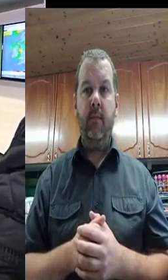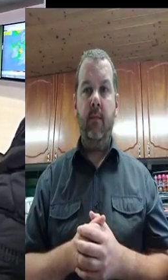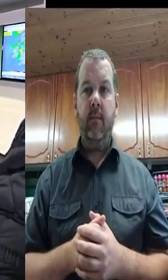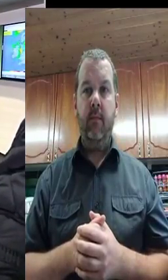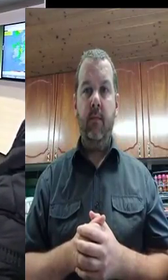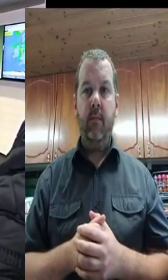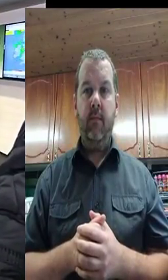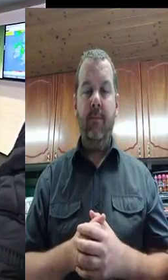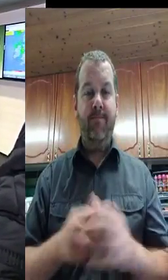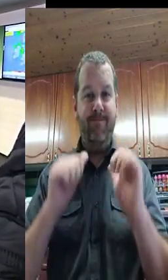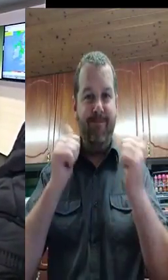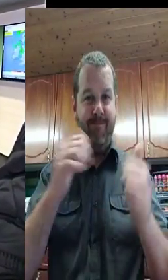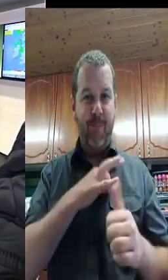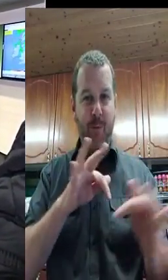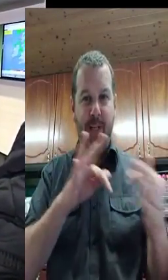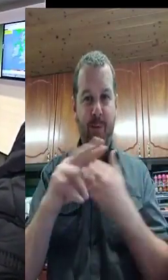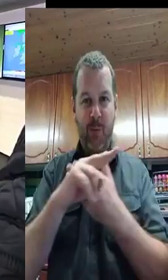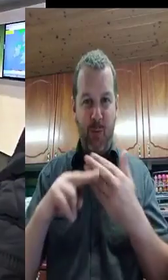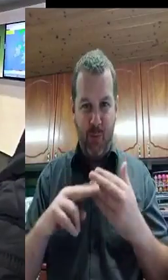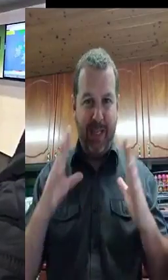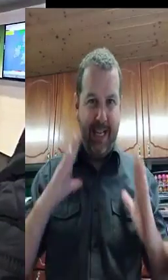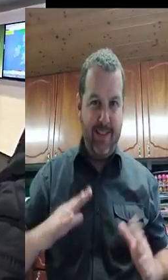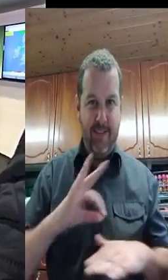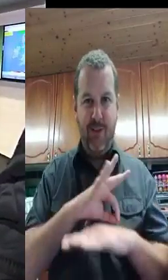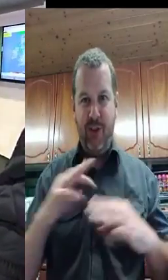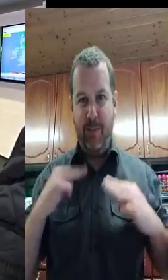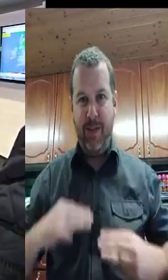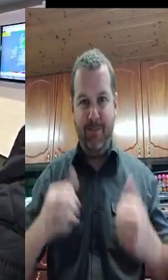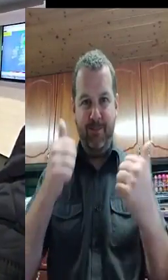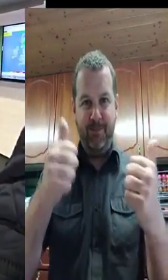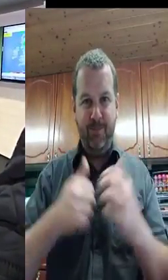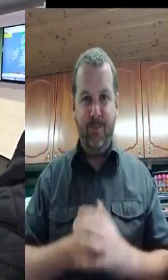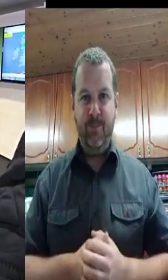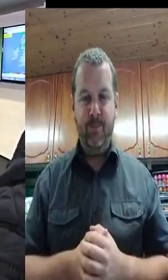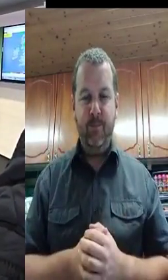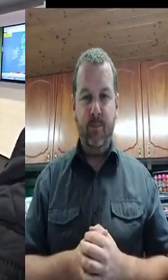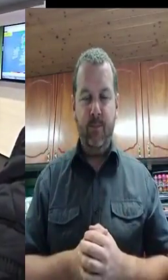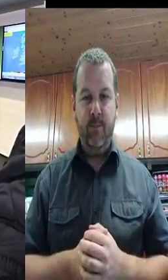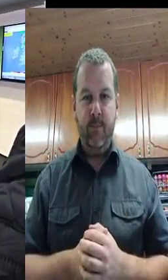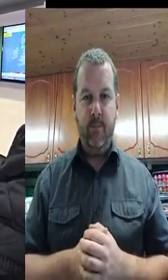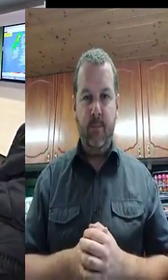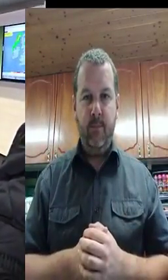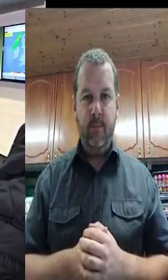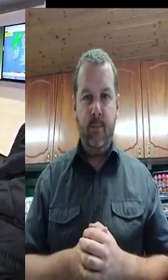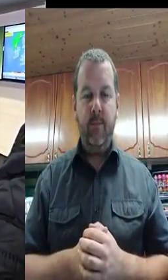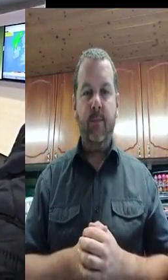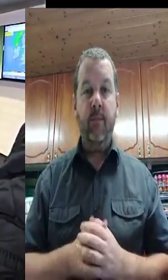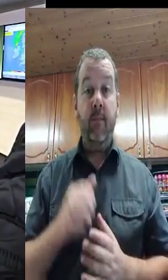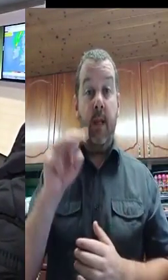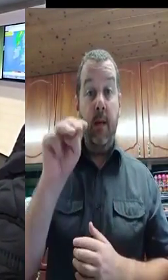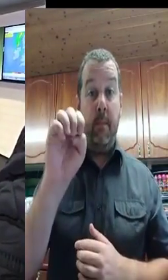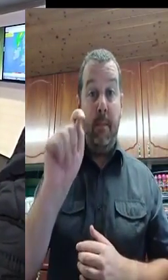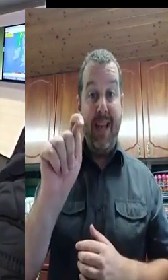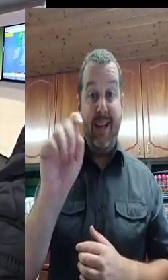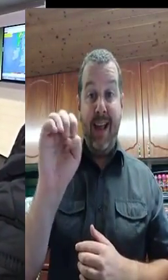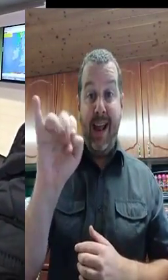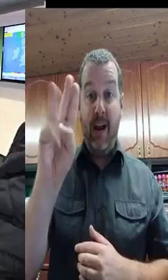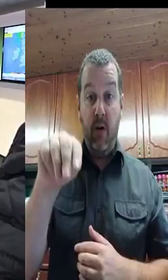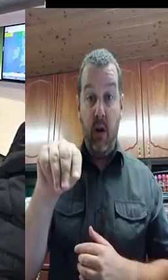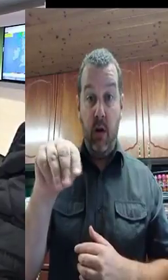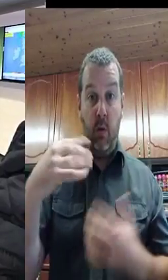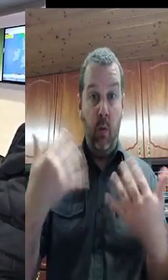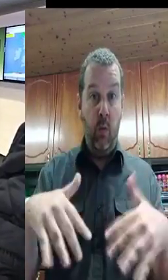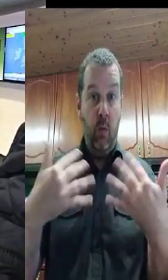issued very few red alert warnings, and certainly they are always within a 24-hour period.